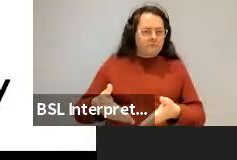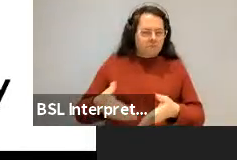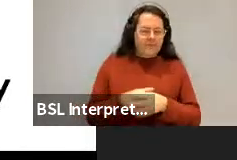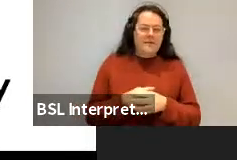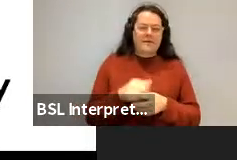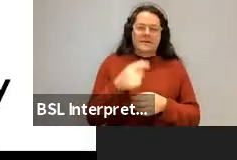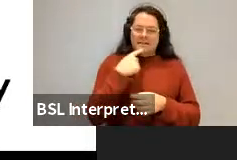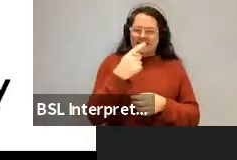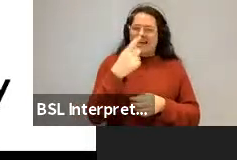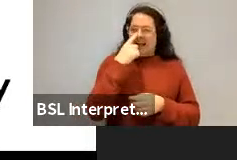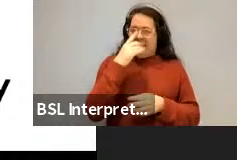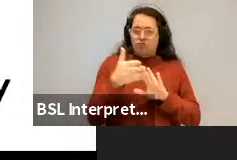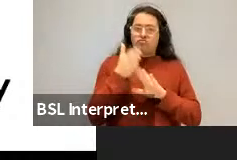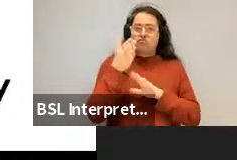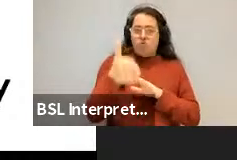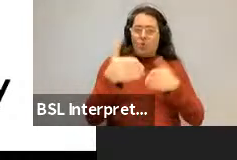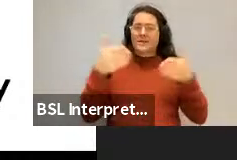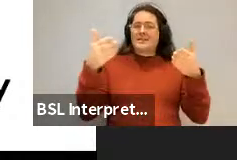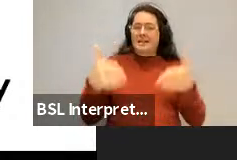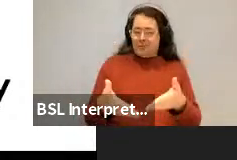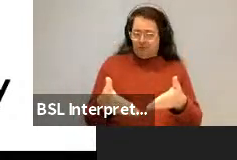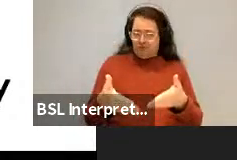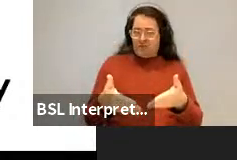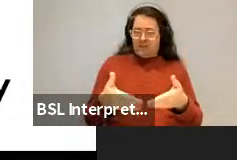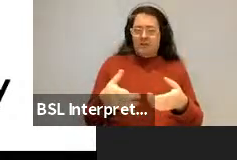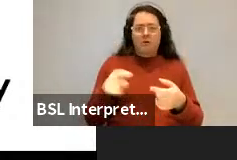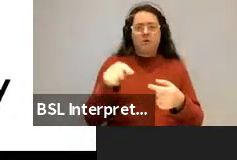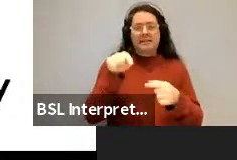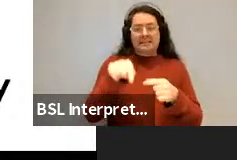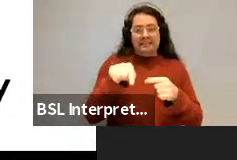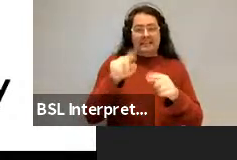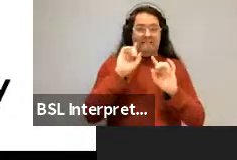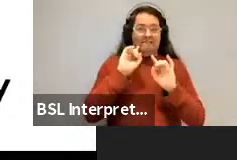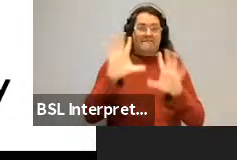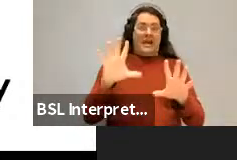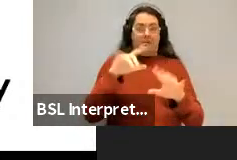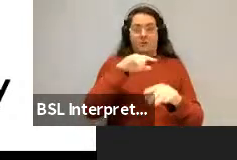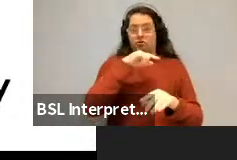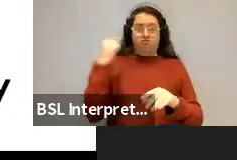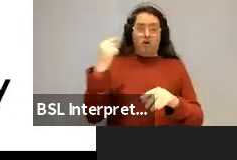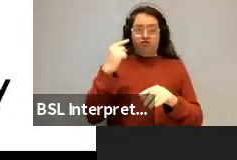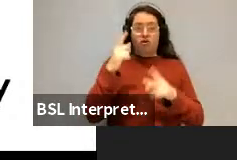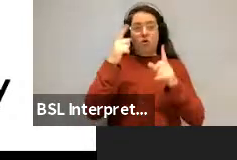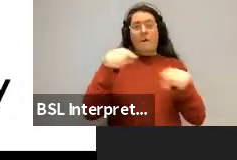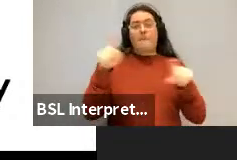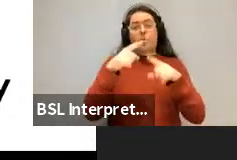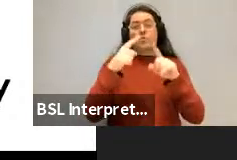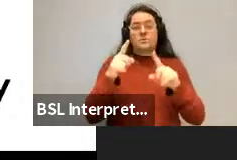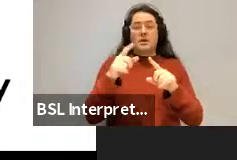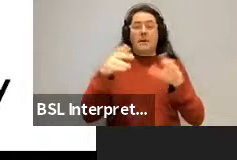says here, you can visit the cemetery where famous Russian composers are buried daily, except Thursday.